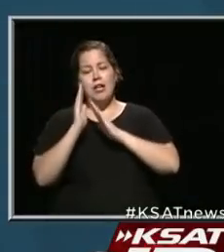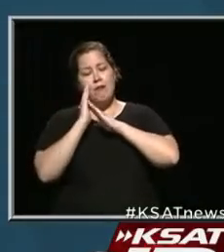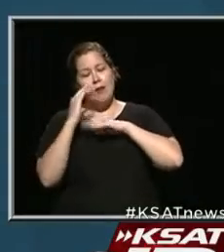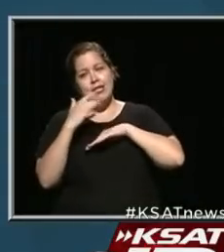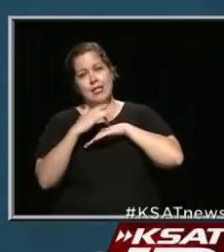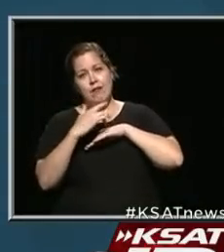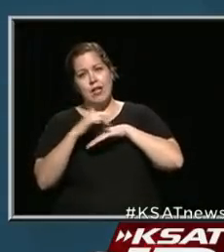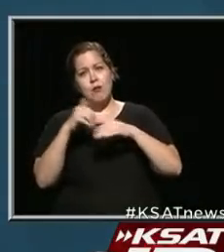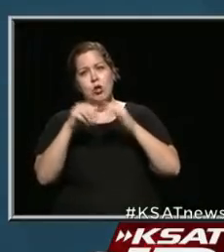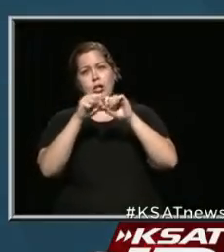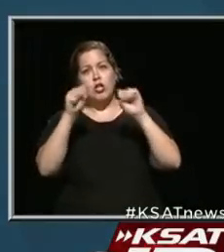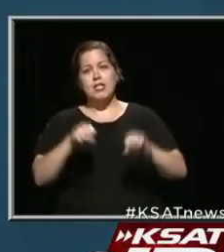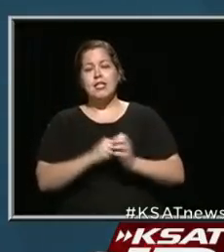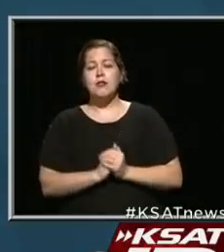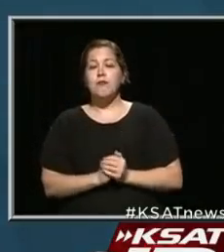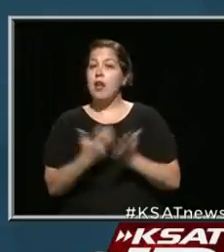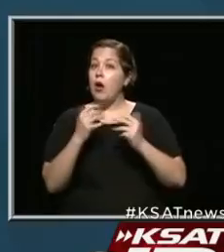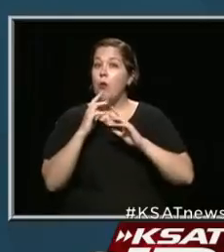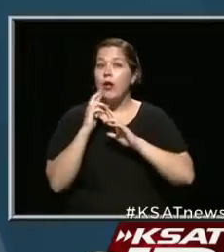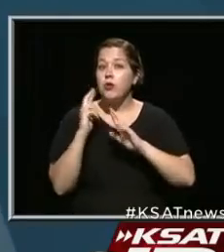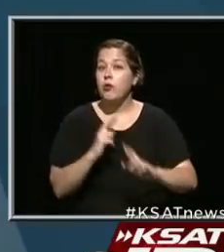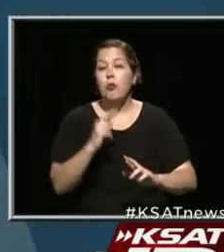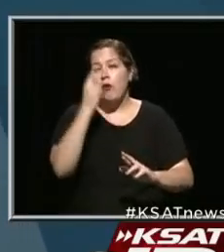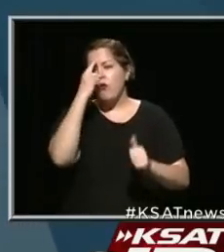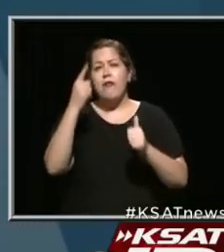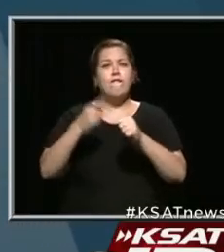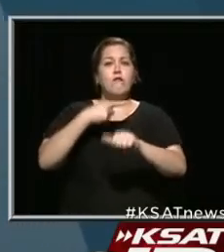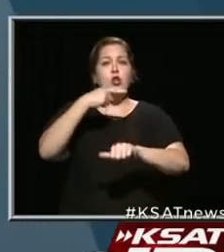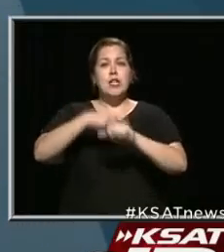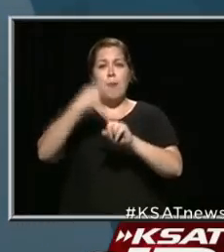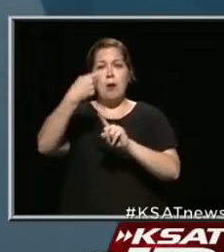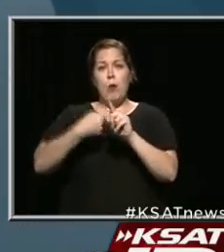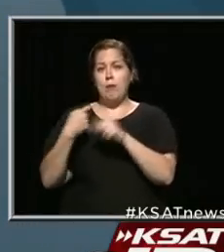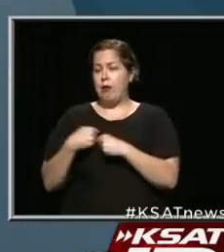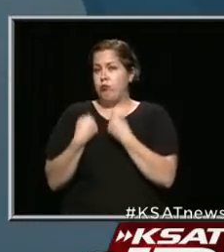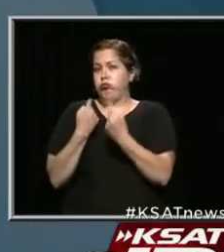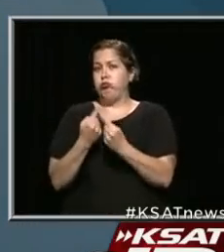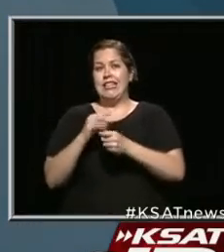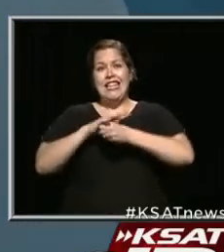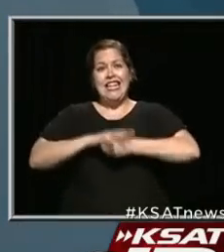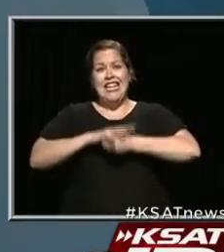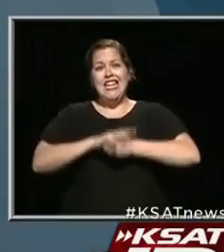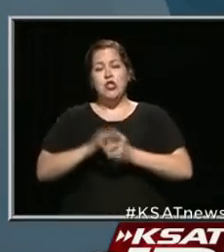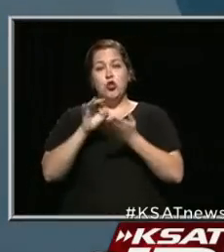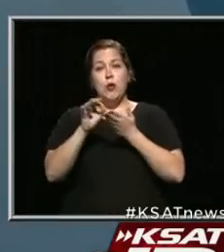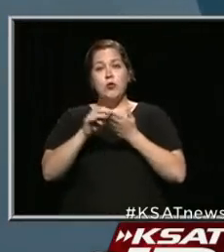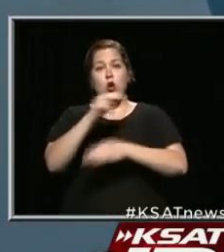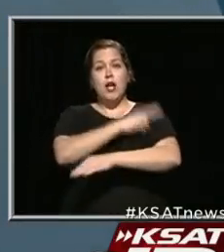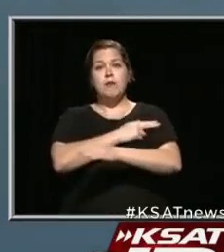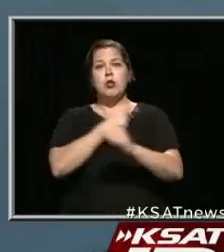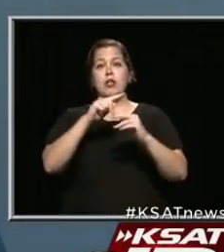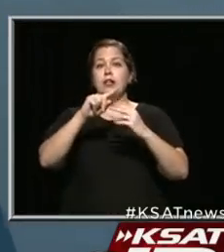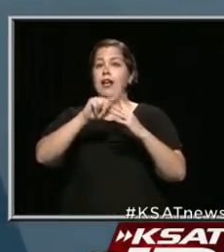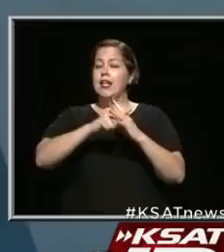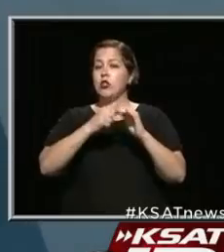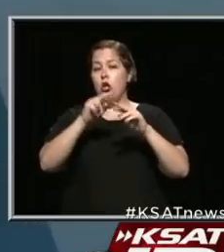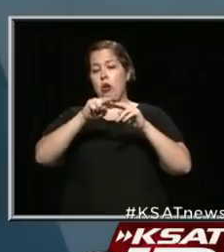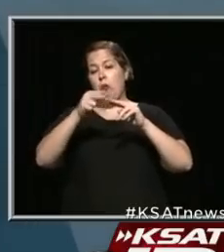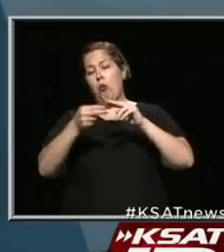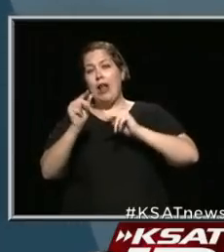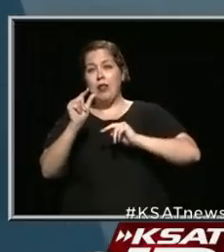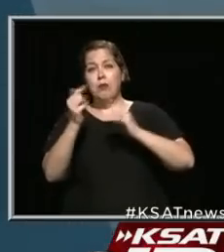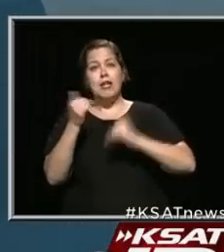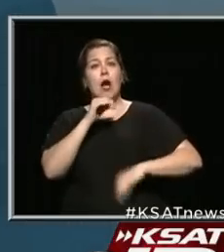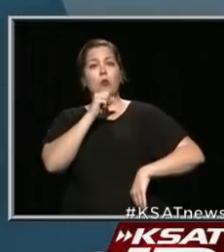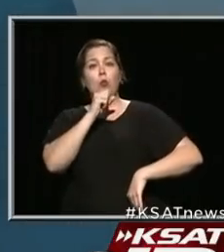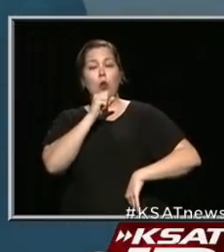available in our system. I do want to report that for the first time in a month, the stress score in our hospital has started to ease up slightly. It's now